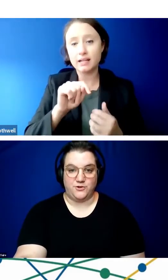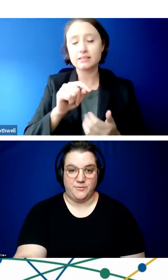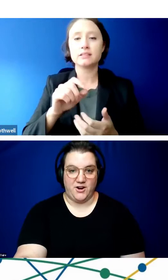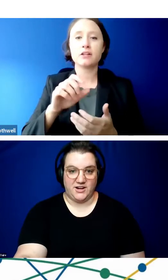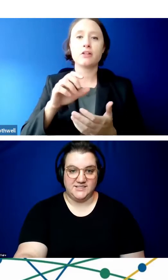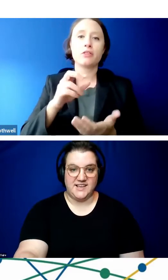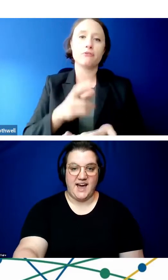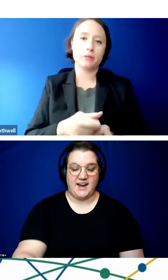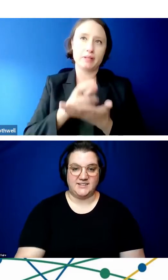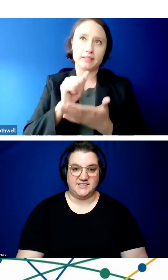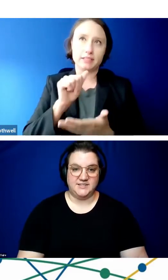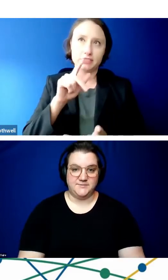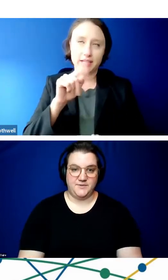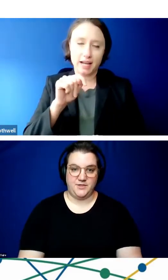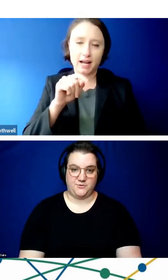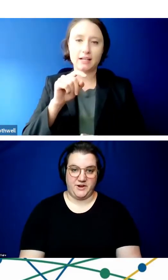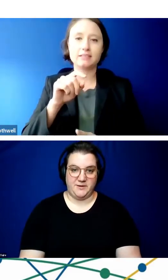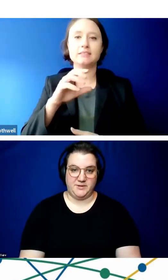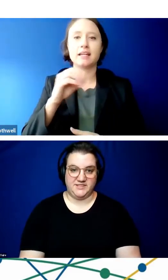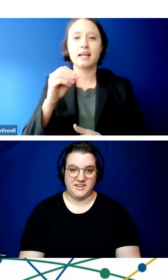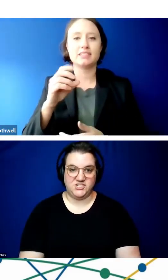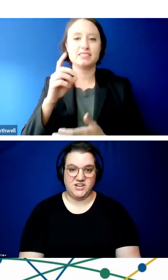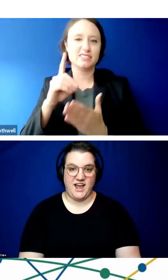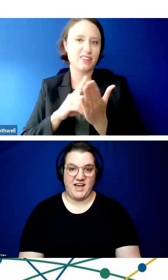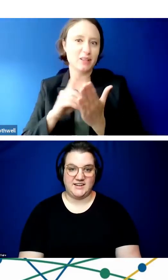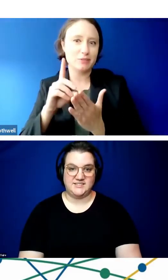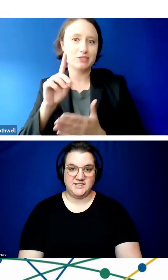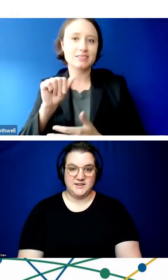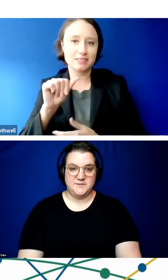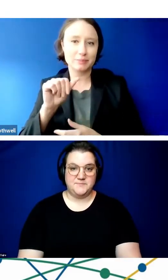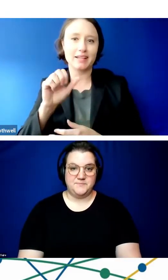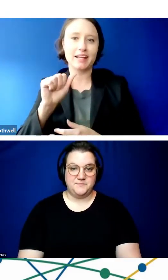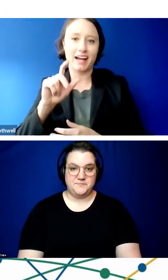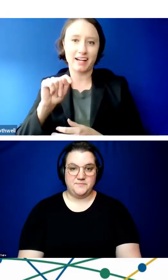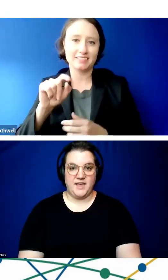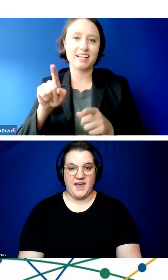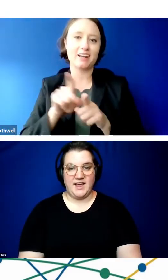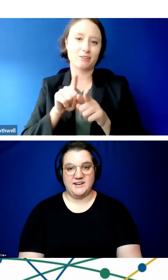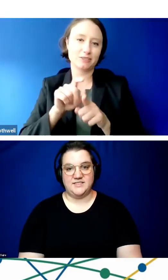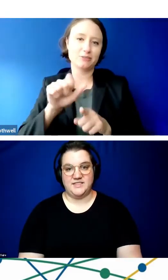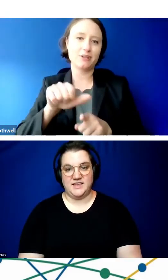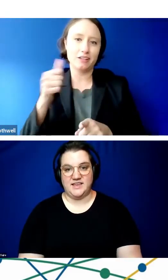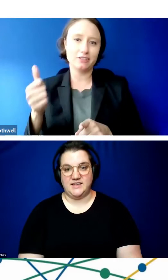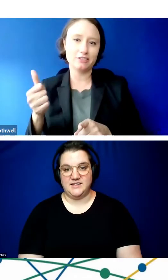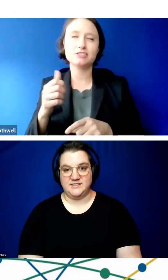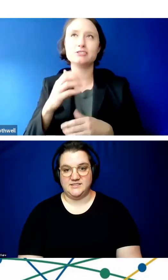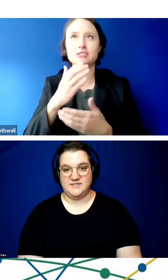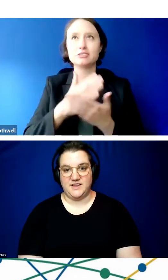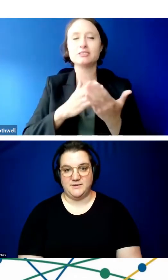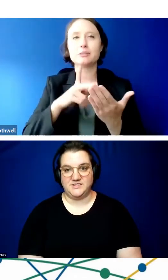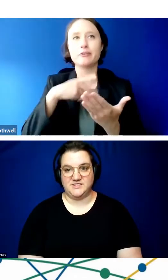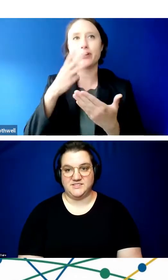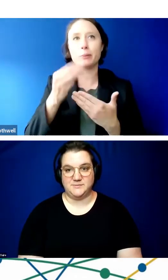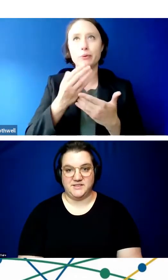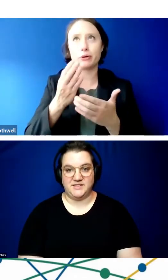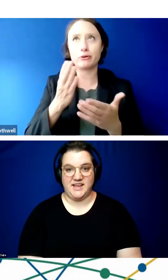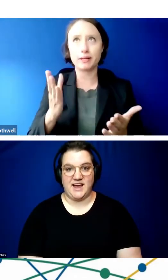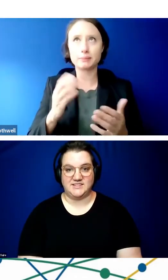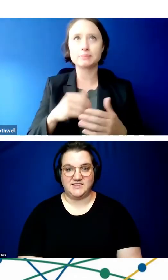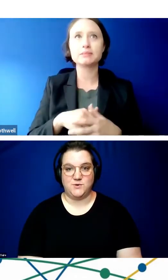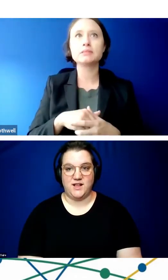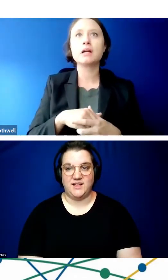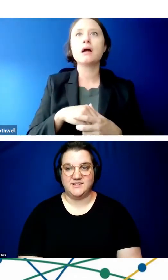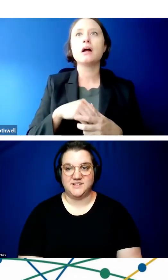the Older Americans Act, the Rehabilitation Act, and the Developmental Disability